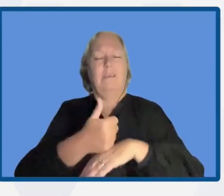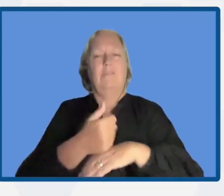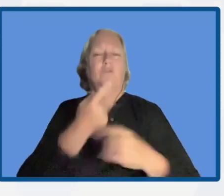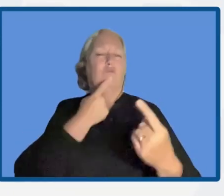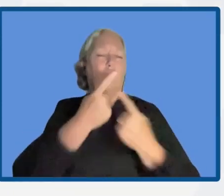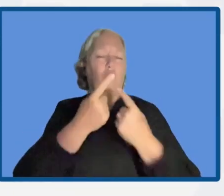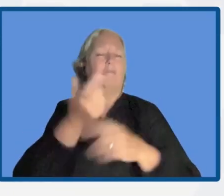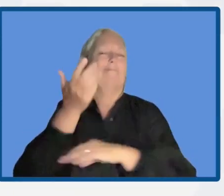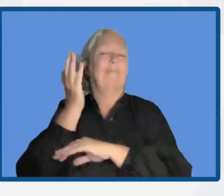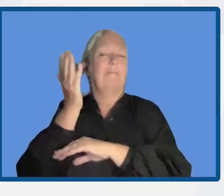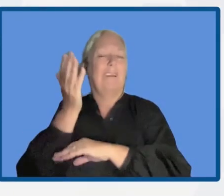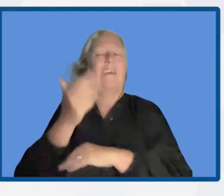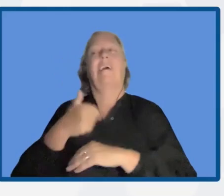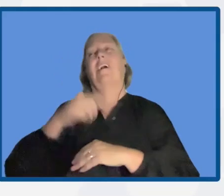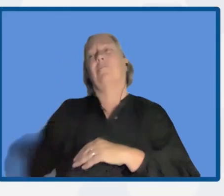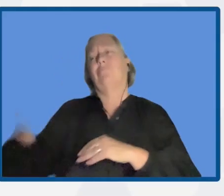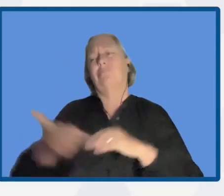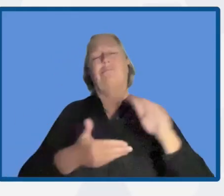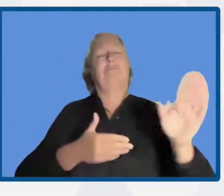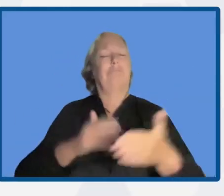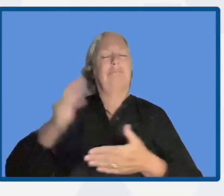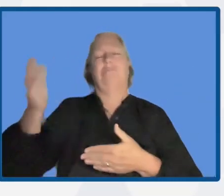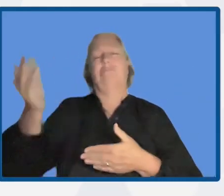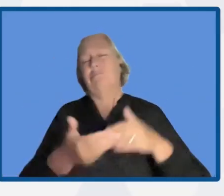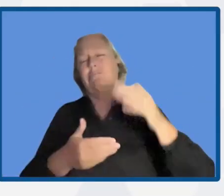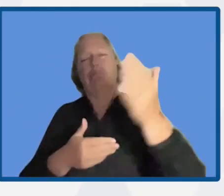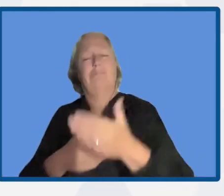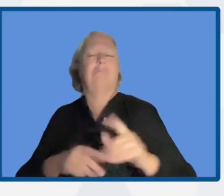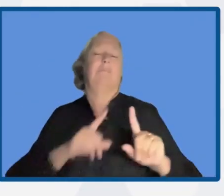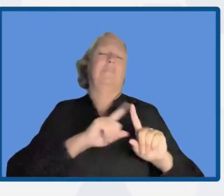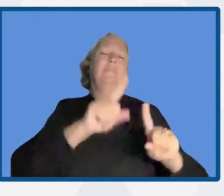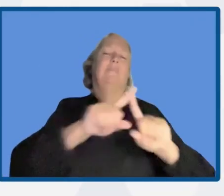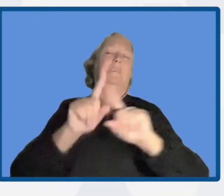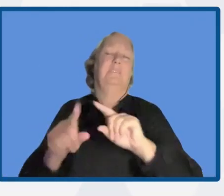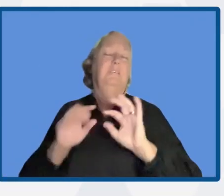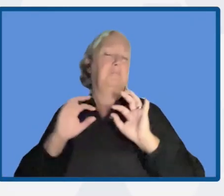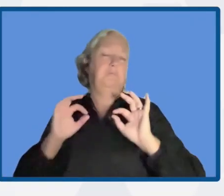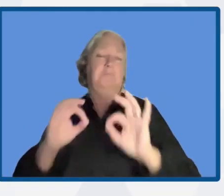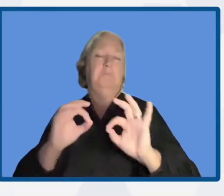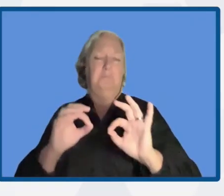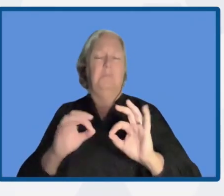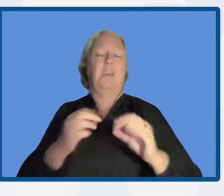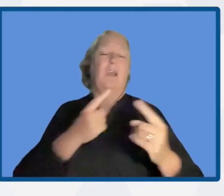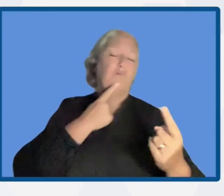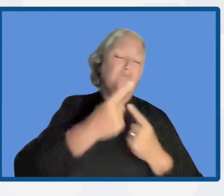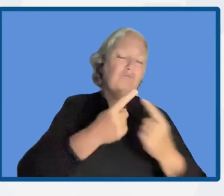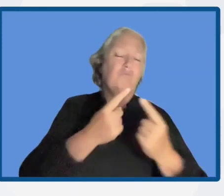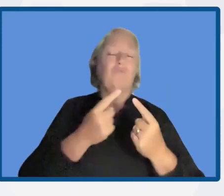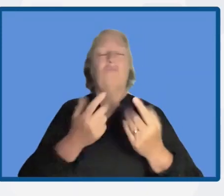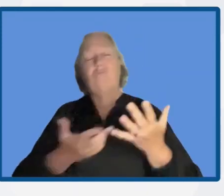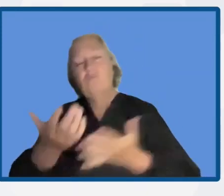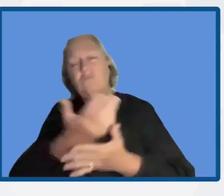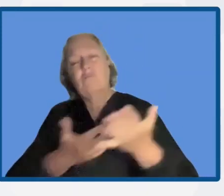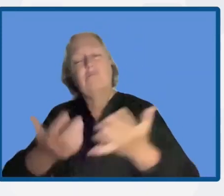inviting many actors. And they were very, very effective. Through those dialogues, through those discussions, we try